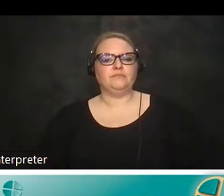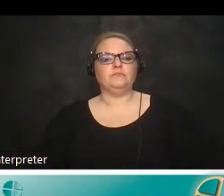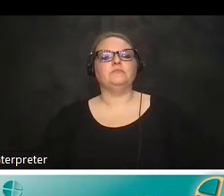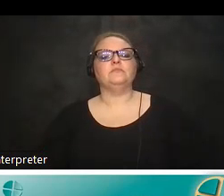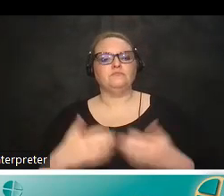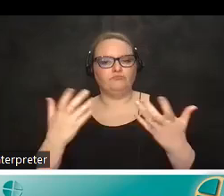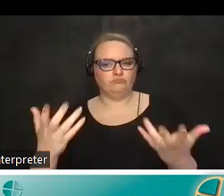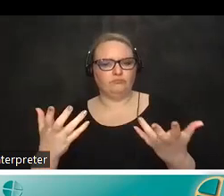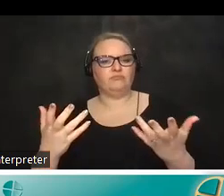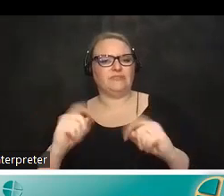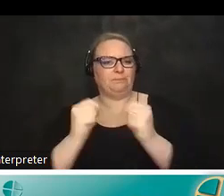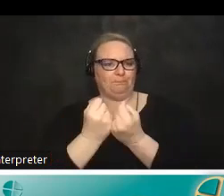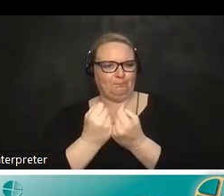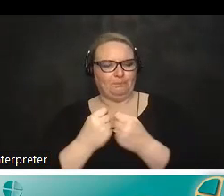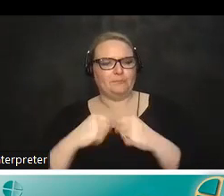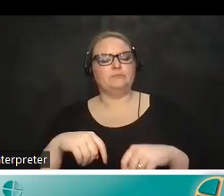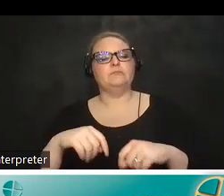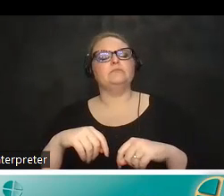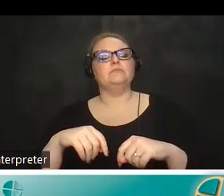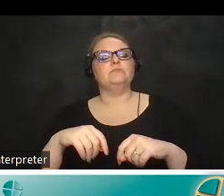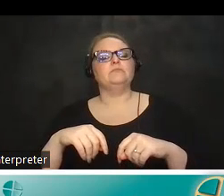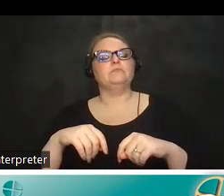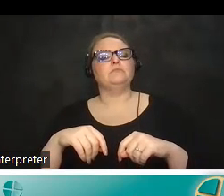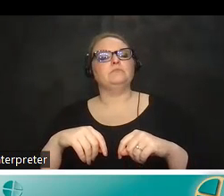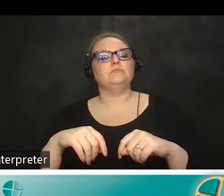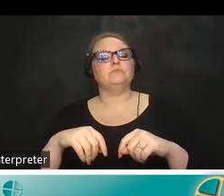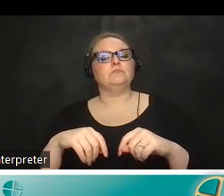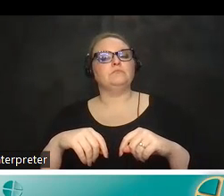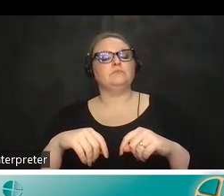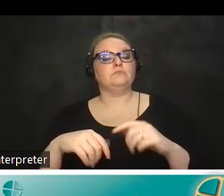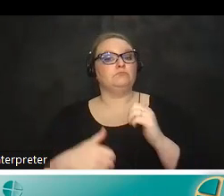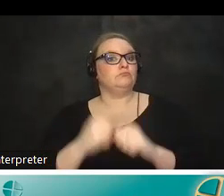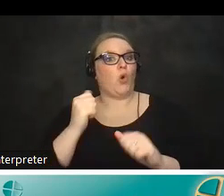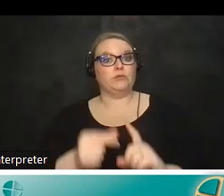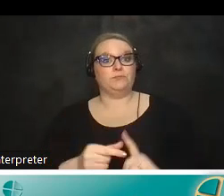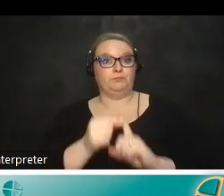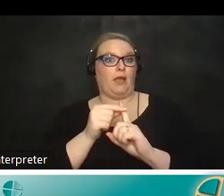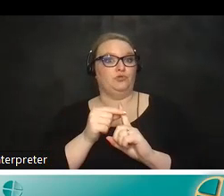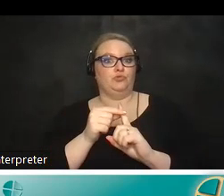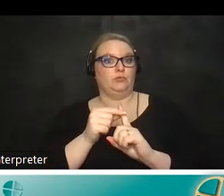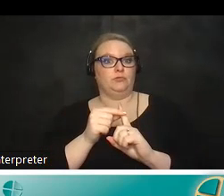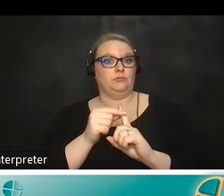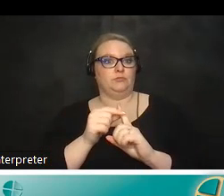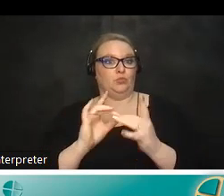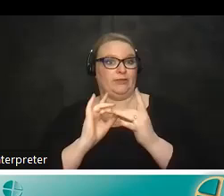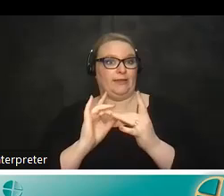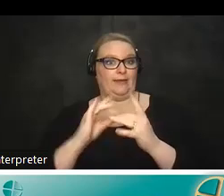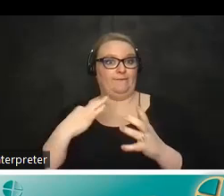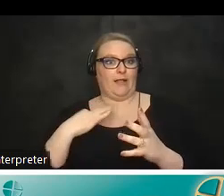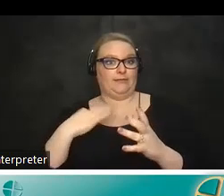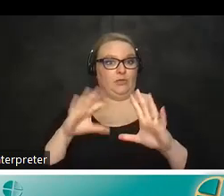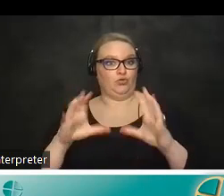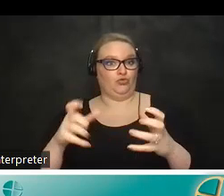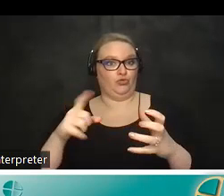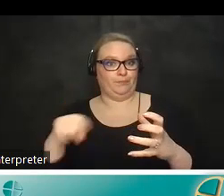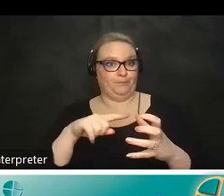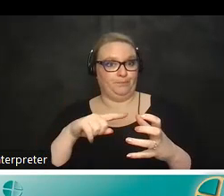so about the team um one of the most special things about the volunteer body of the tetra volunteer group is as um